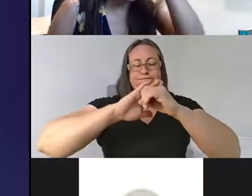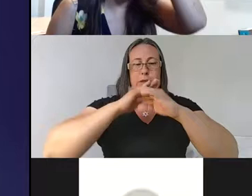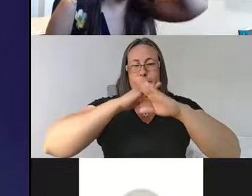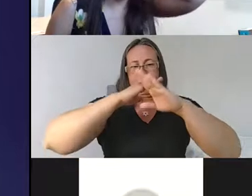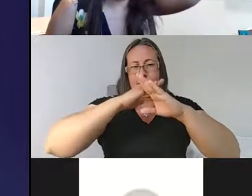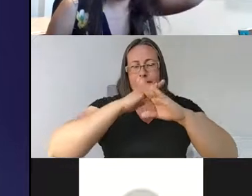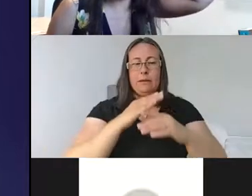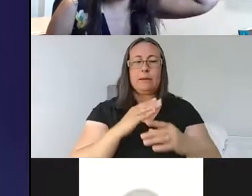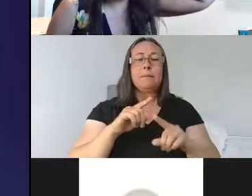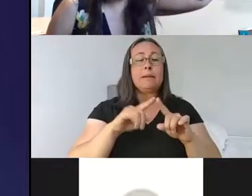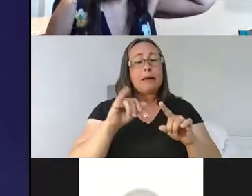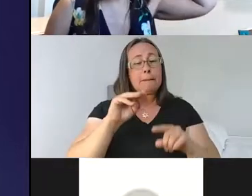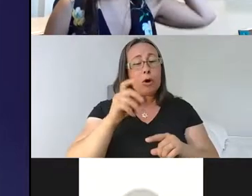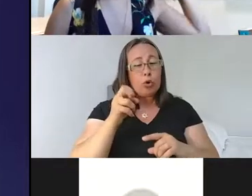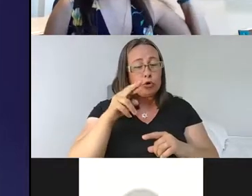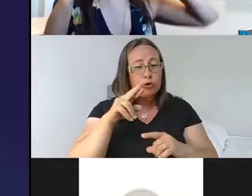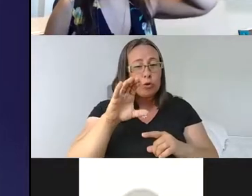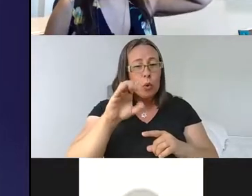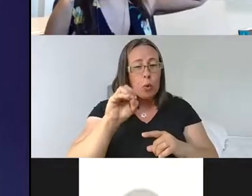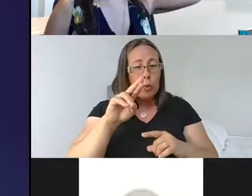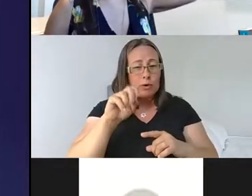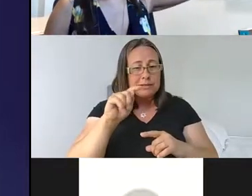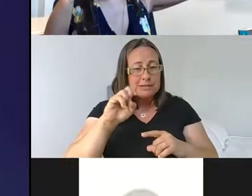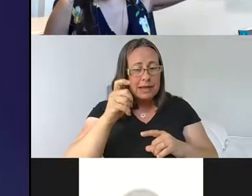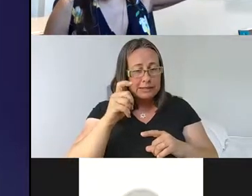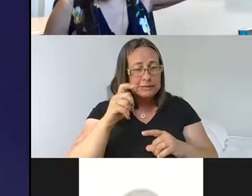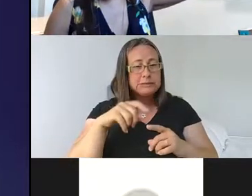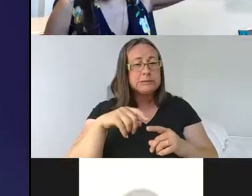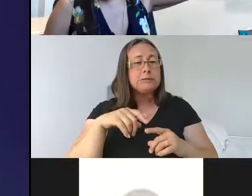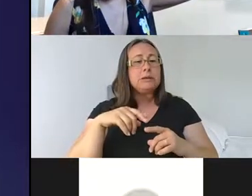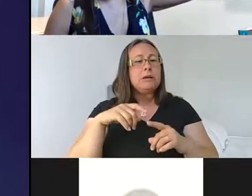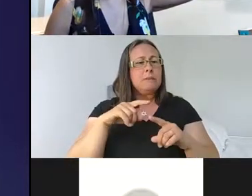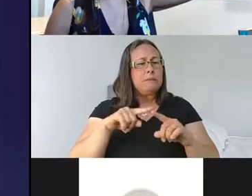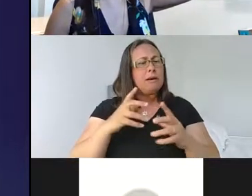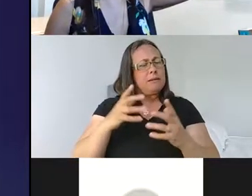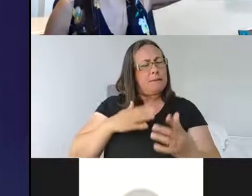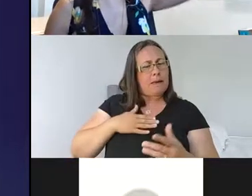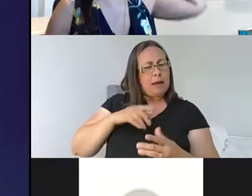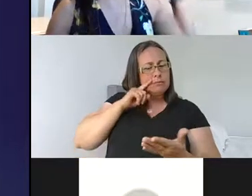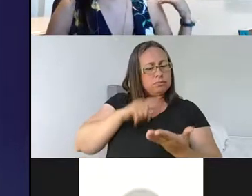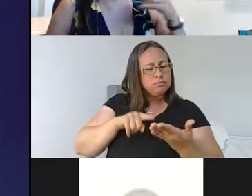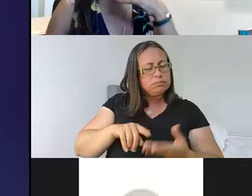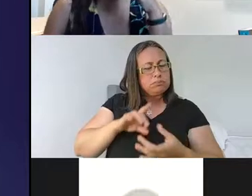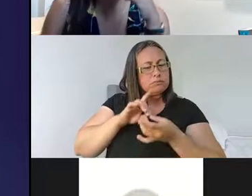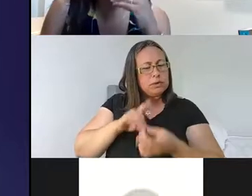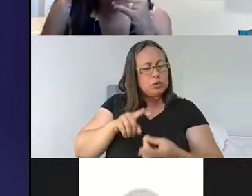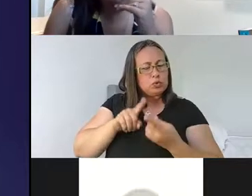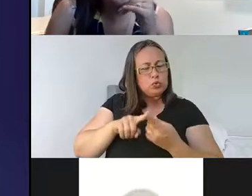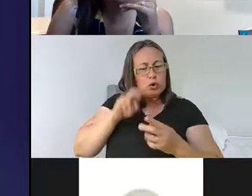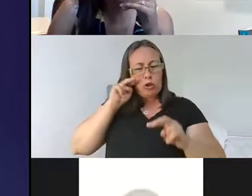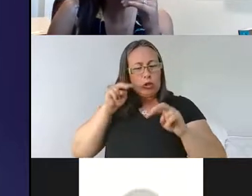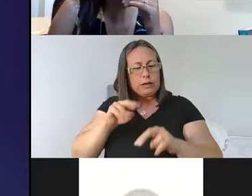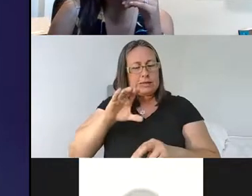like the motor cortex or striatum. Um, but a lot of my research in cardiac arrest started to look at the cerebellum.